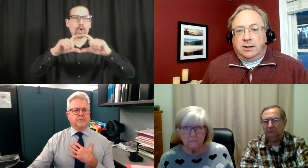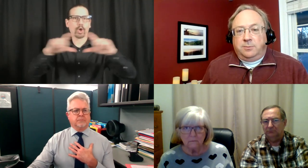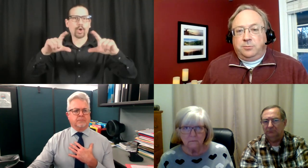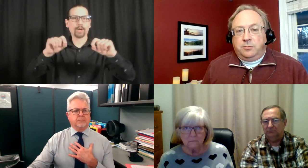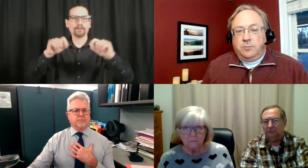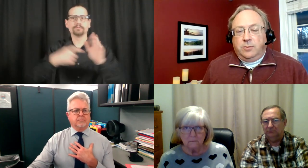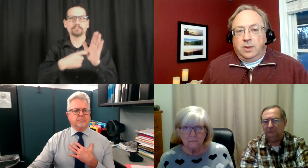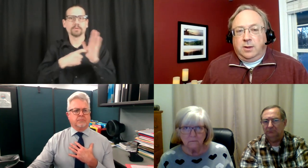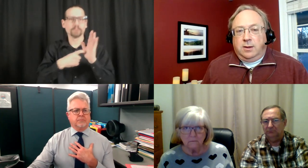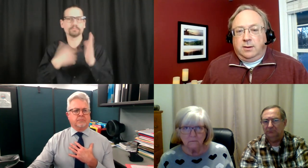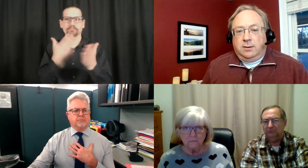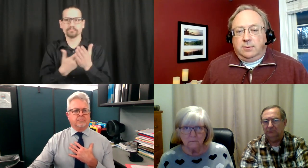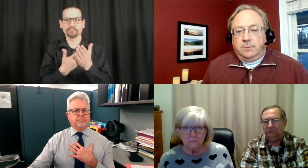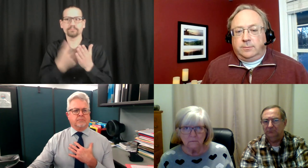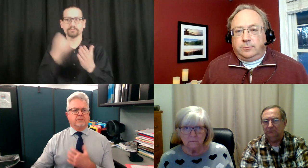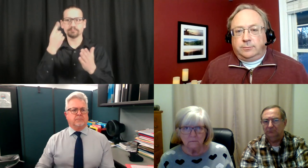testing done.